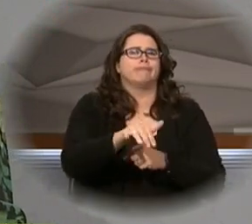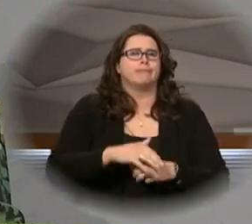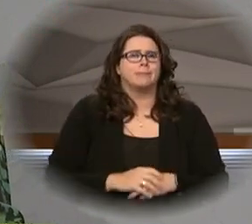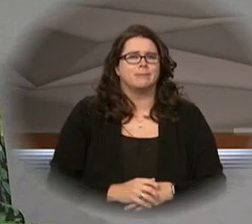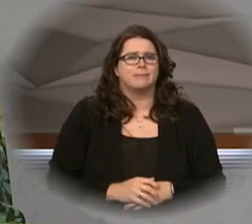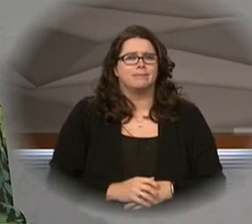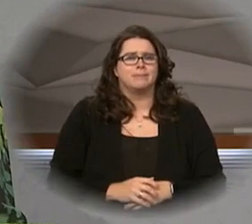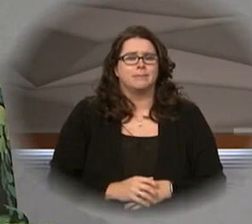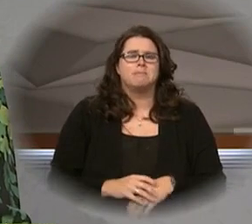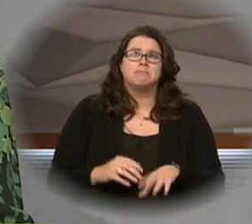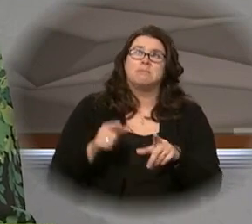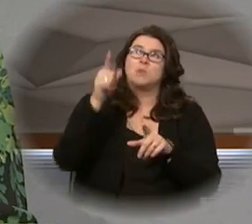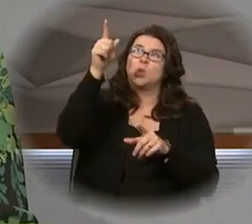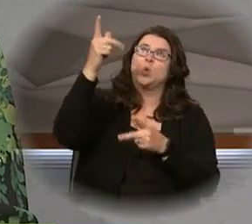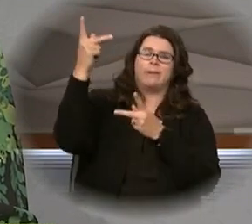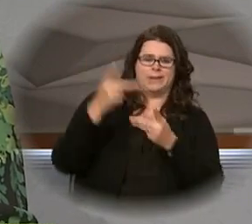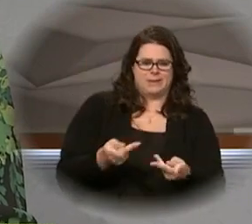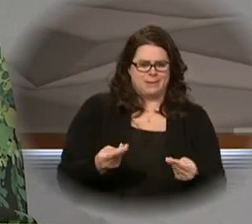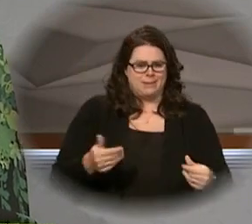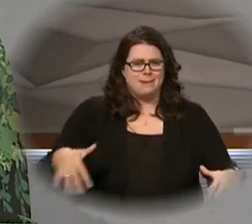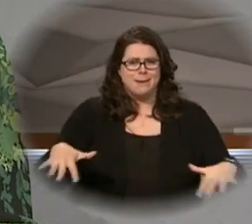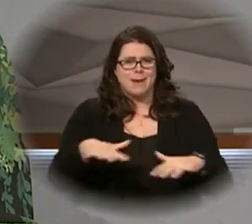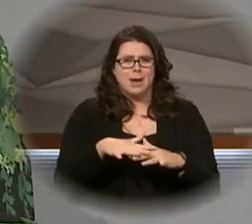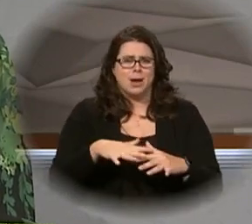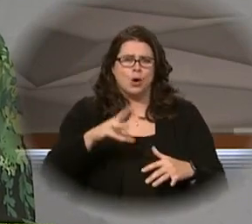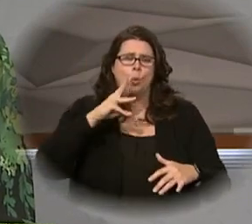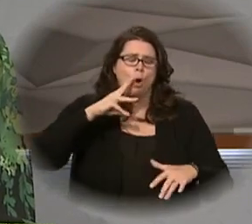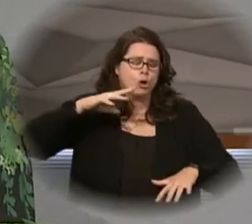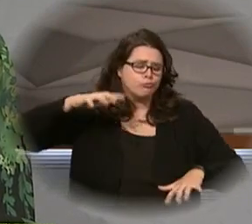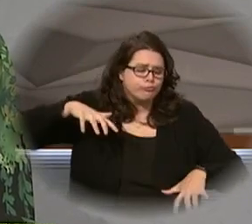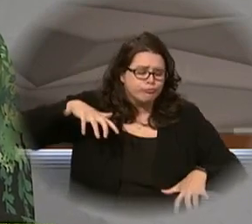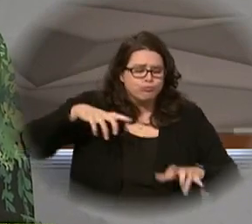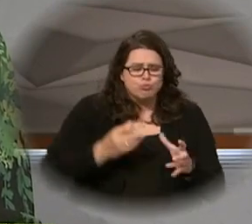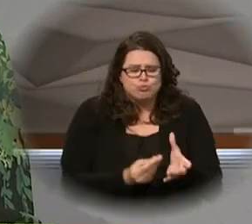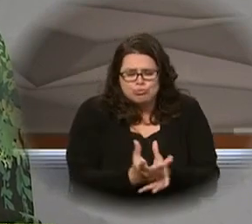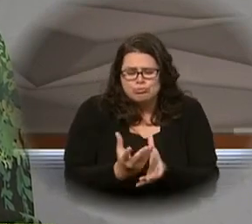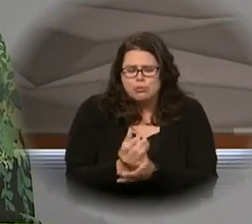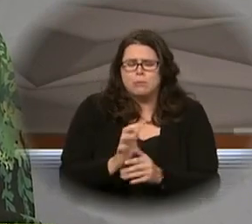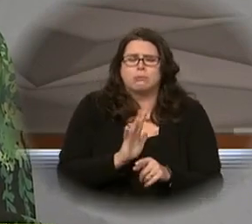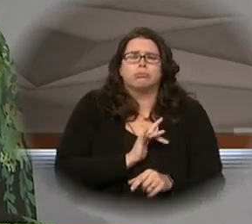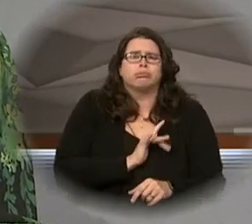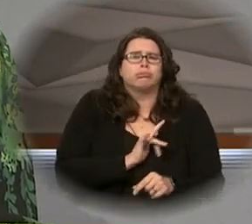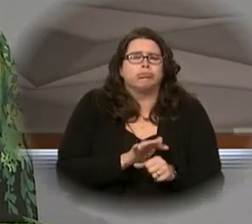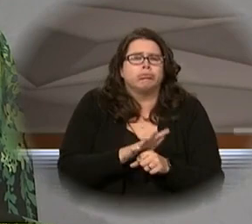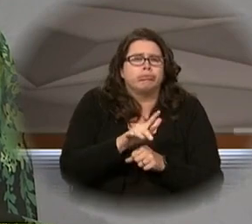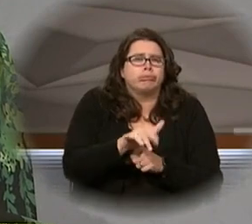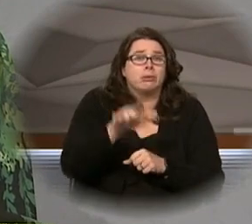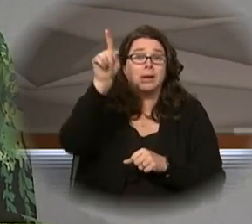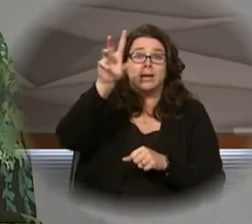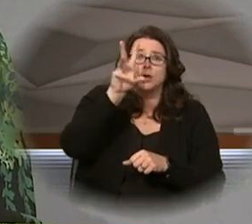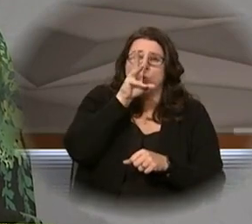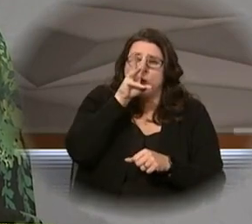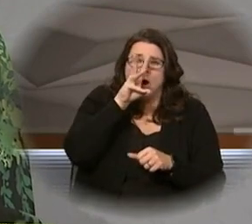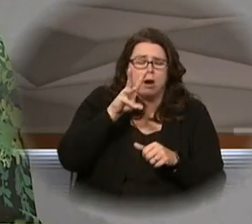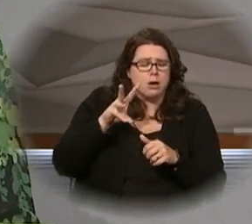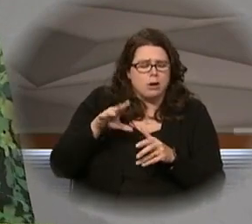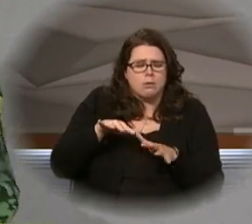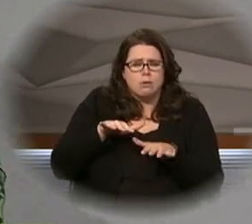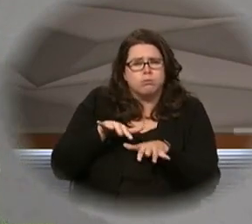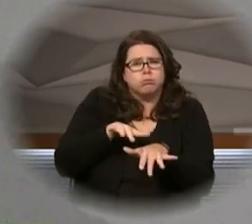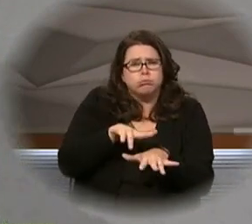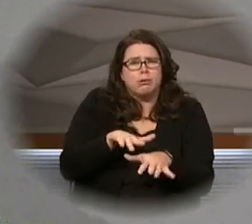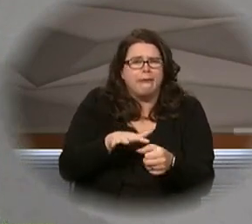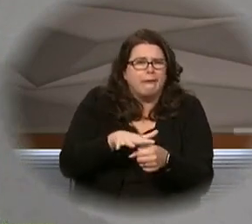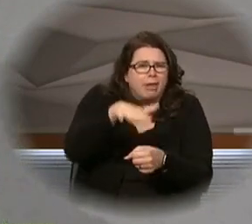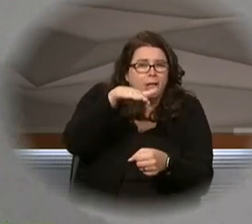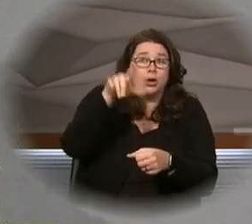visited the land and watered it greatly have you enriched it God's water courses are filled you